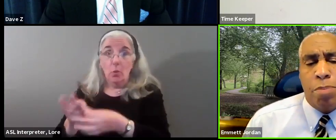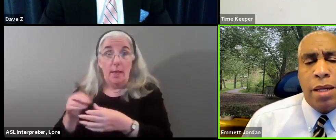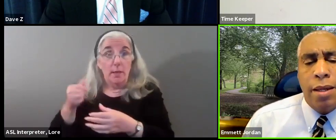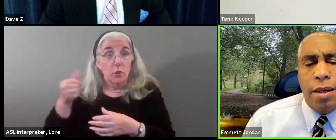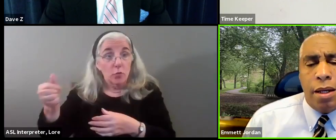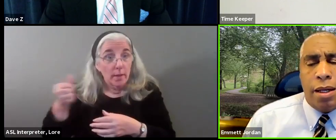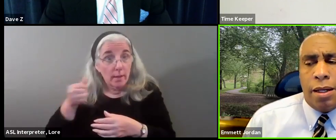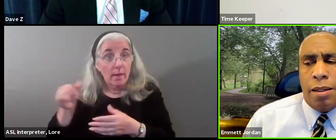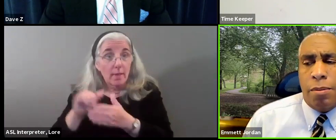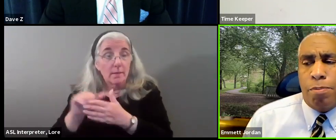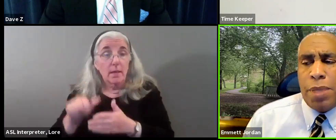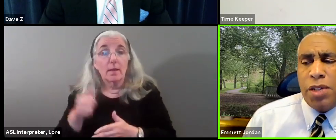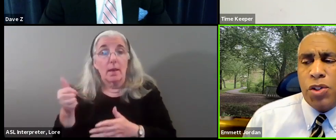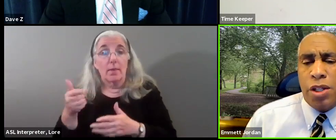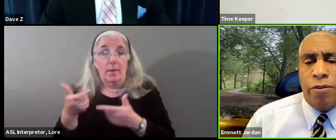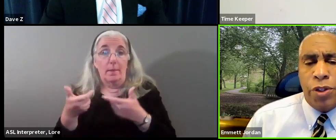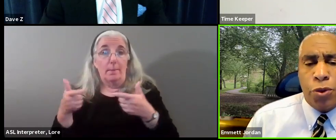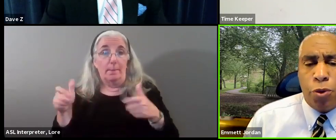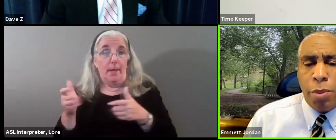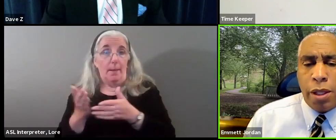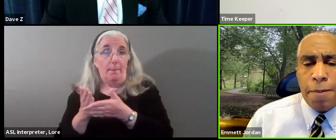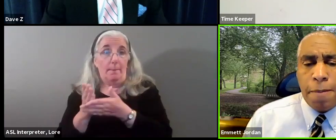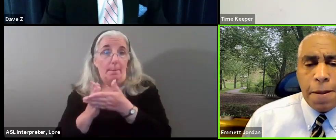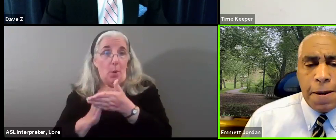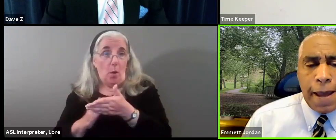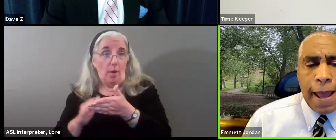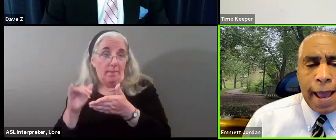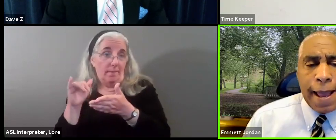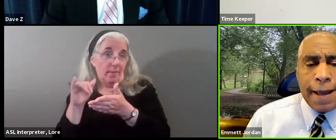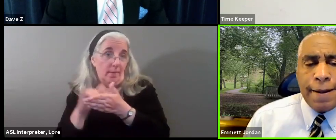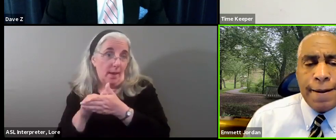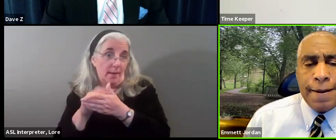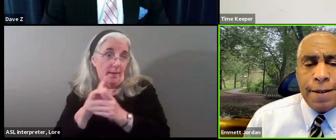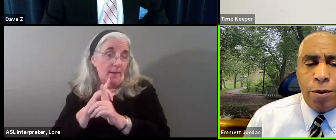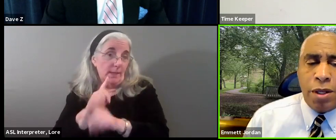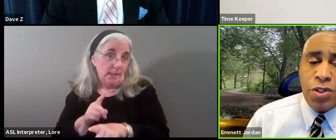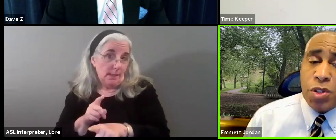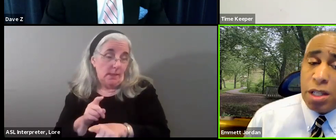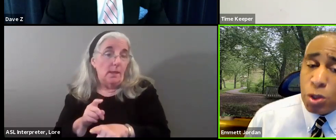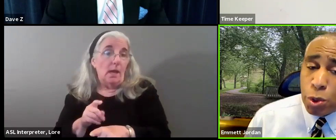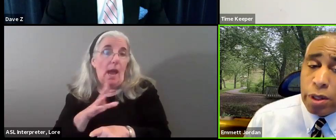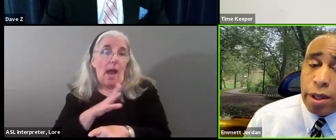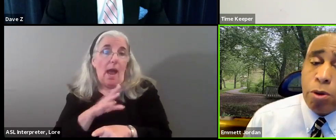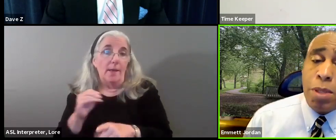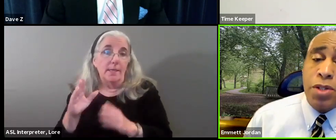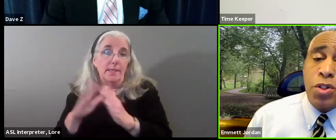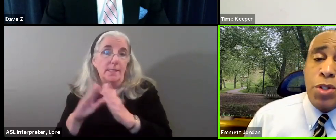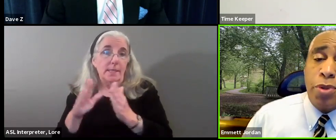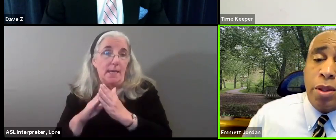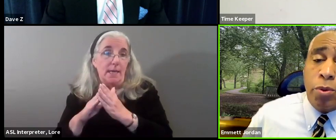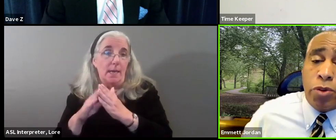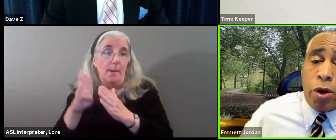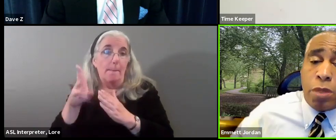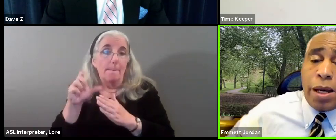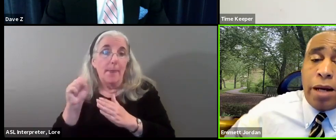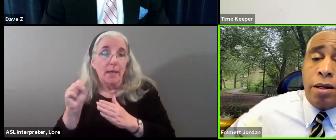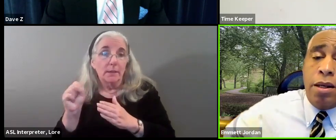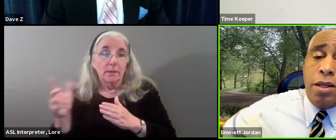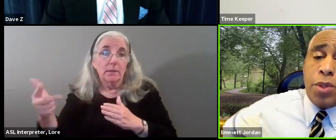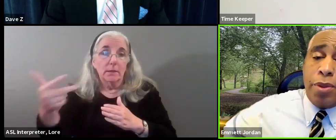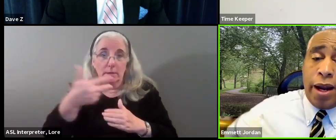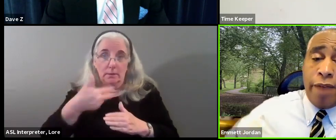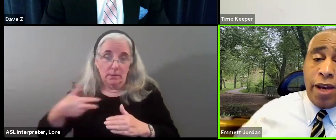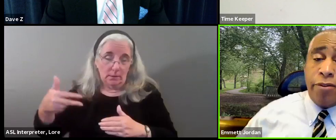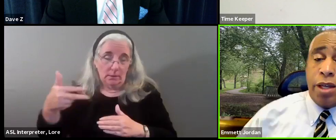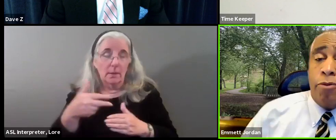that's a big piece of this formula. A city circulator bus is something that we've talked about,